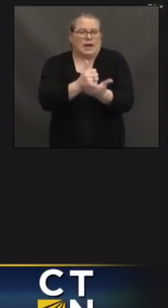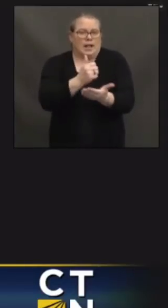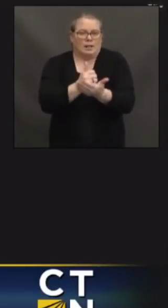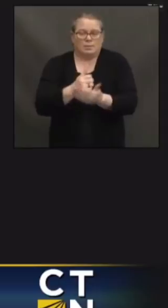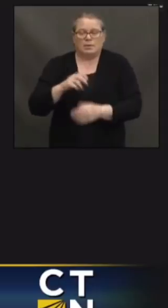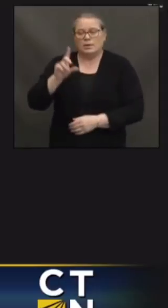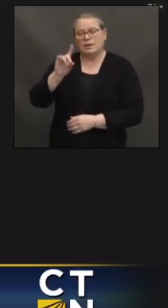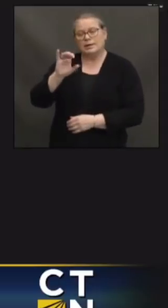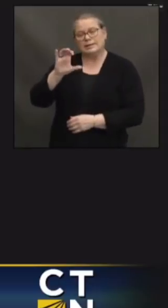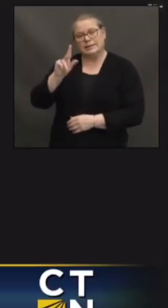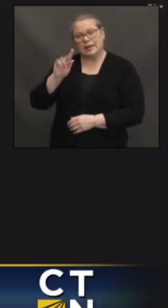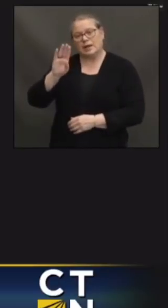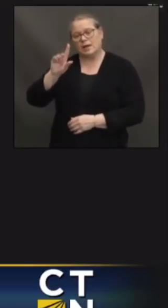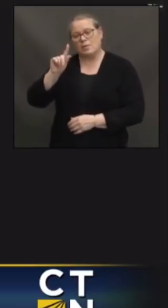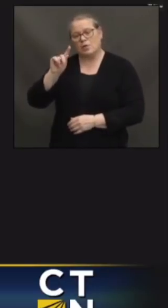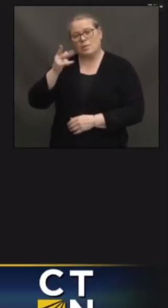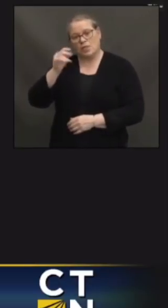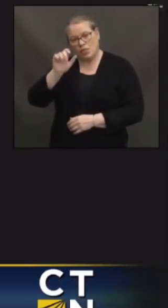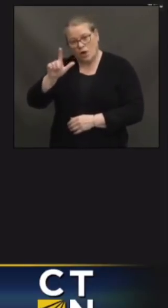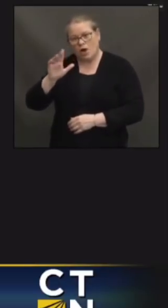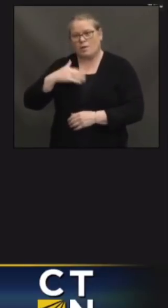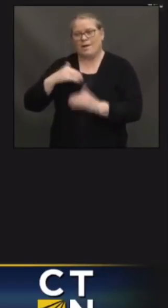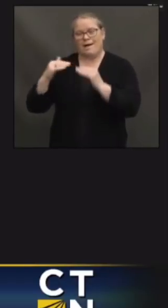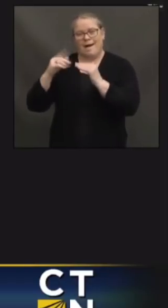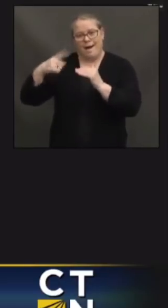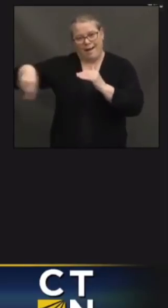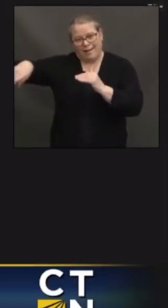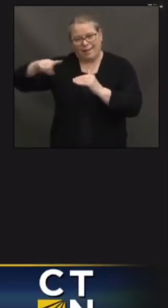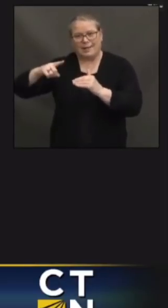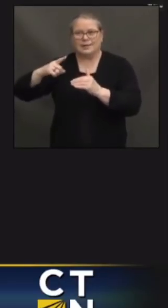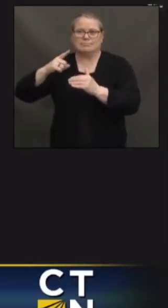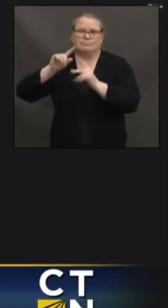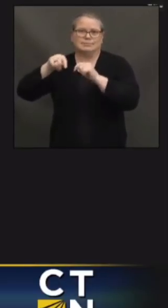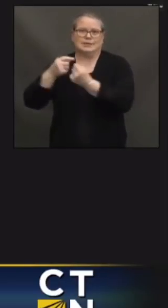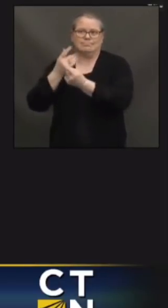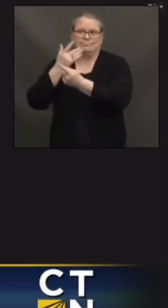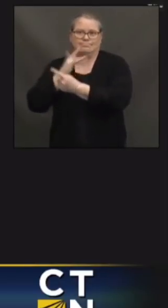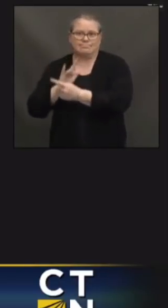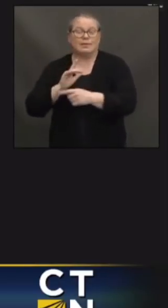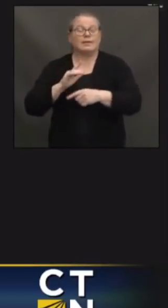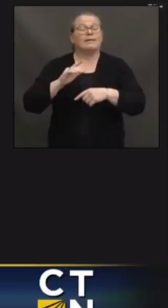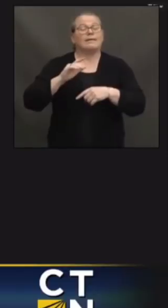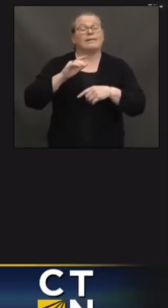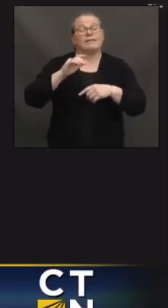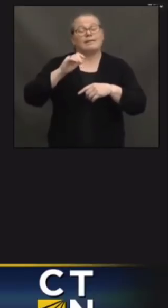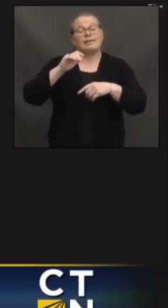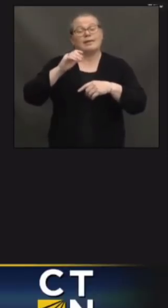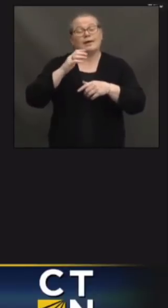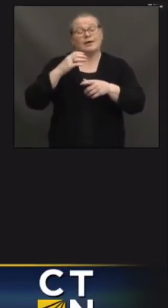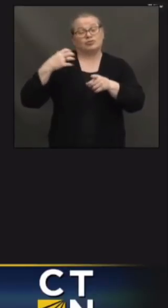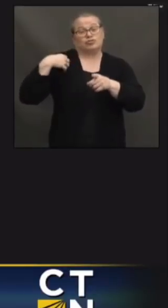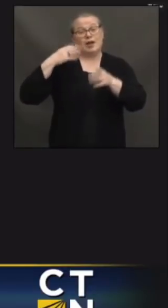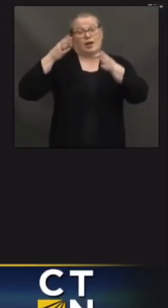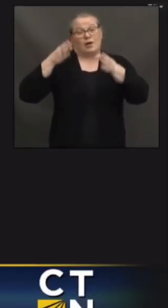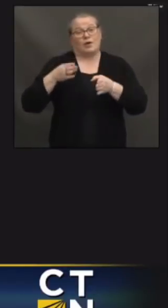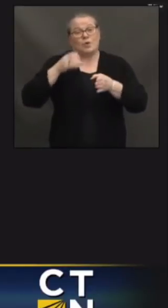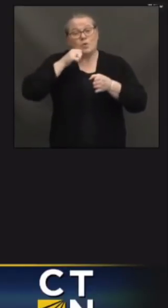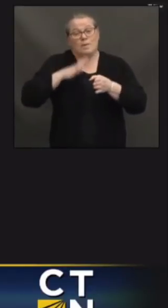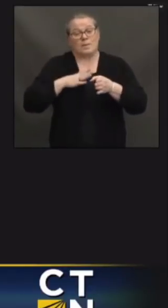we work as a team. Obviously, we're blessed to have the chairwoman of the Appropriations Committee representing Connecticut. Child Care Tax Credit